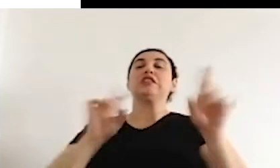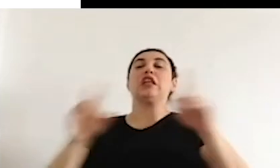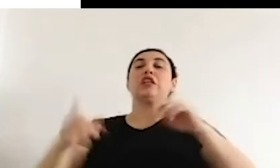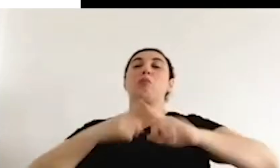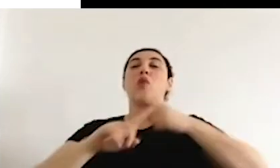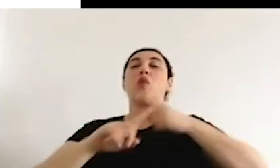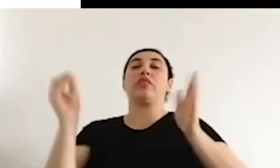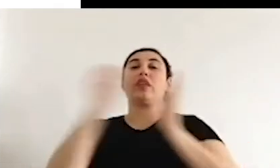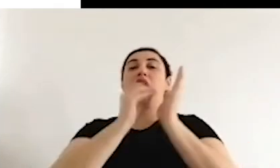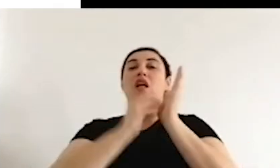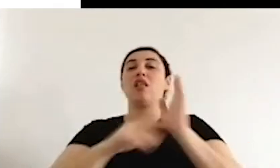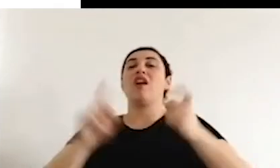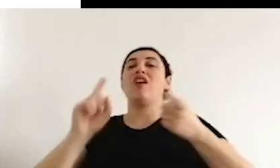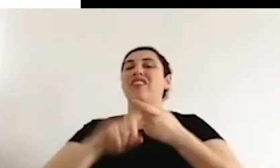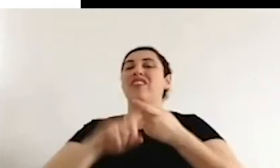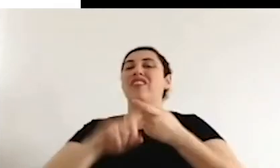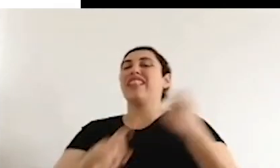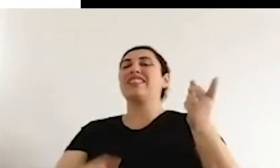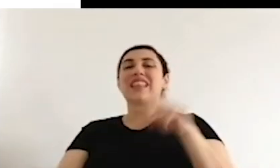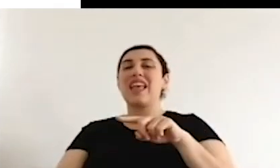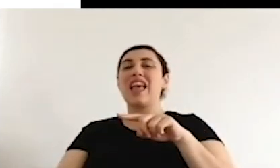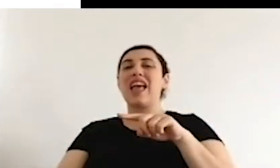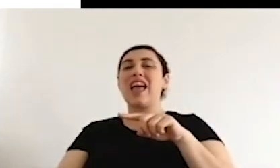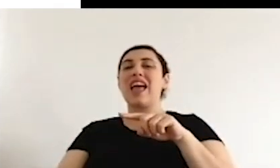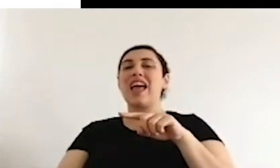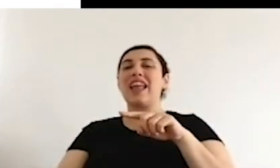Oppressive and exclusionary policies,